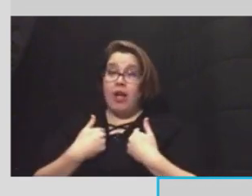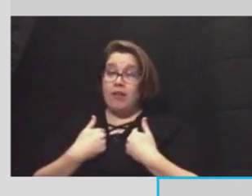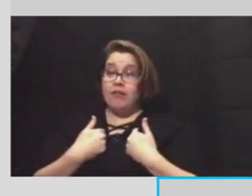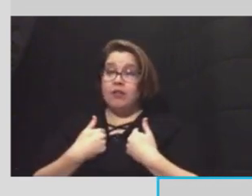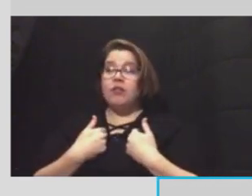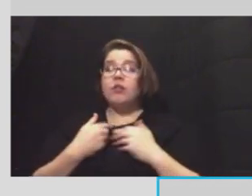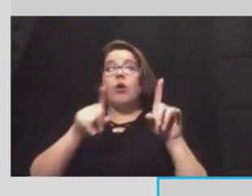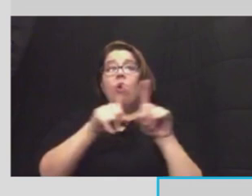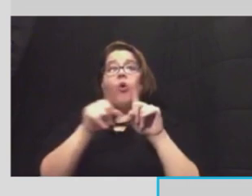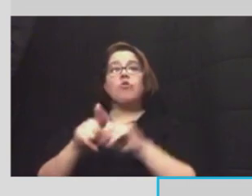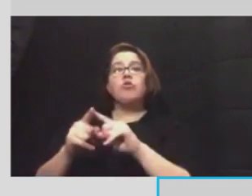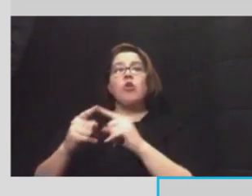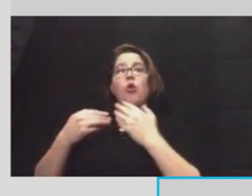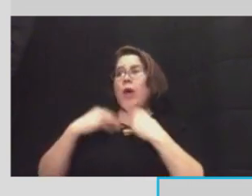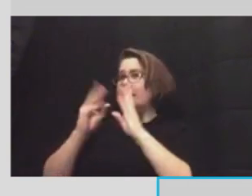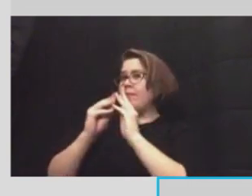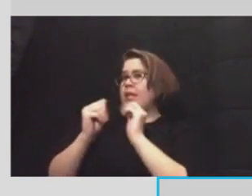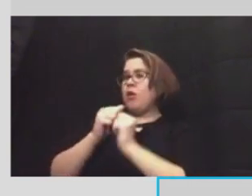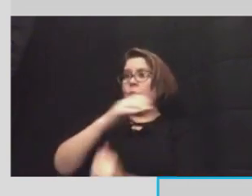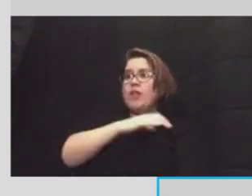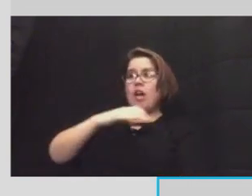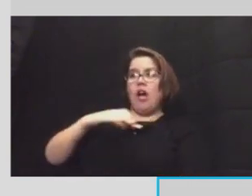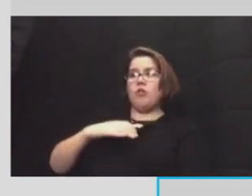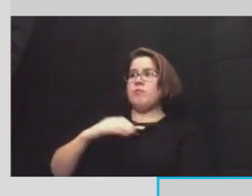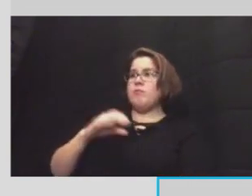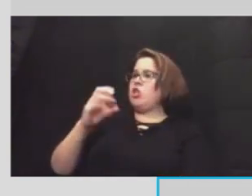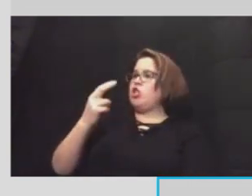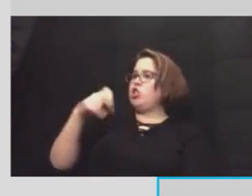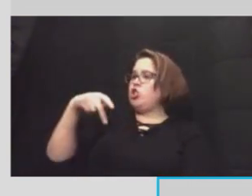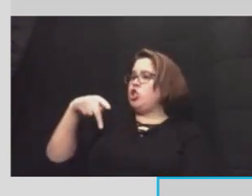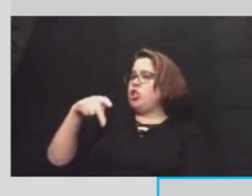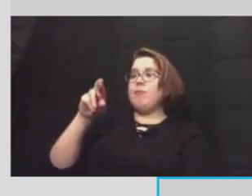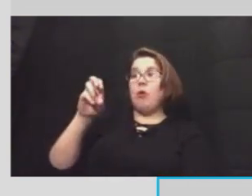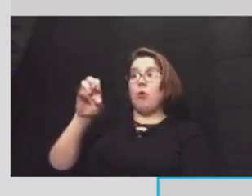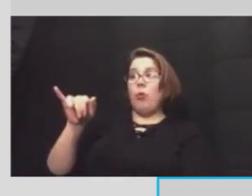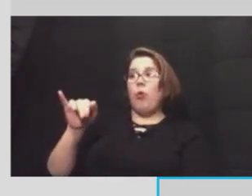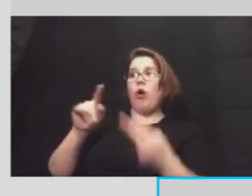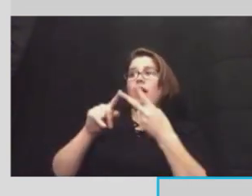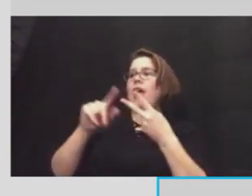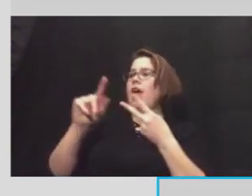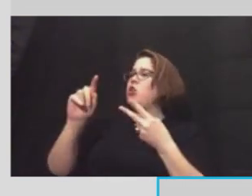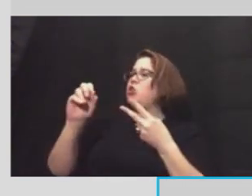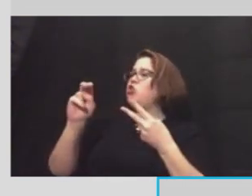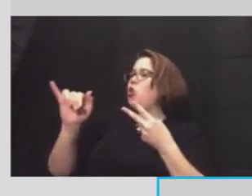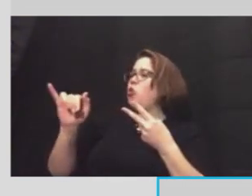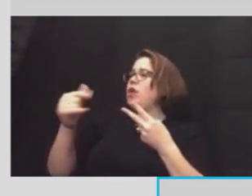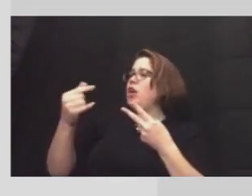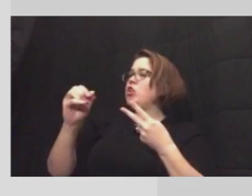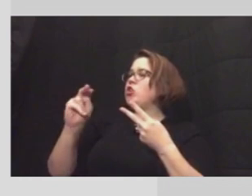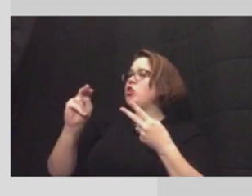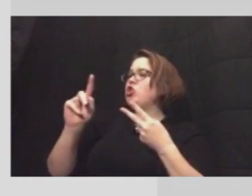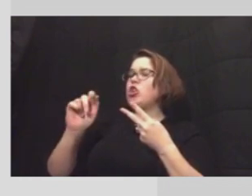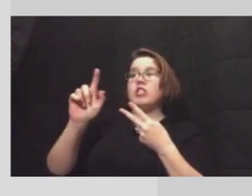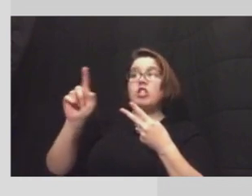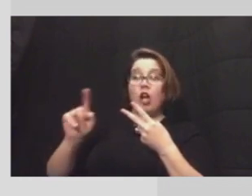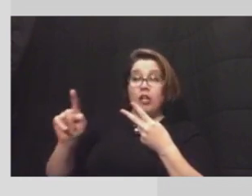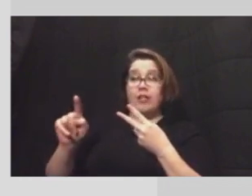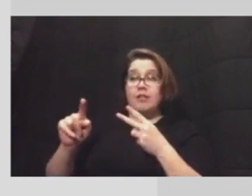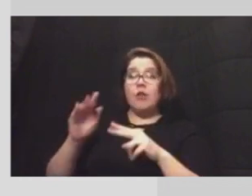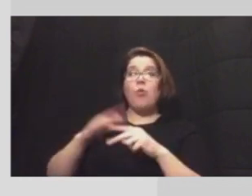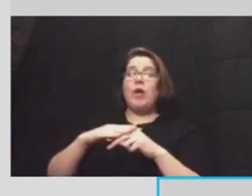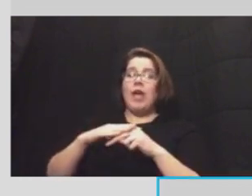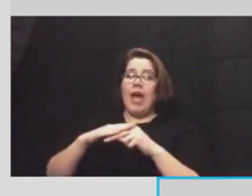also met with uh congressman chip roy and congressman tony gonzalez the mayor and i did over a call